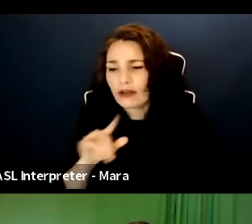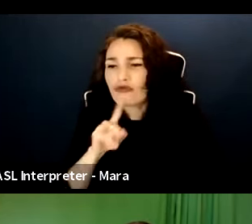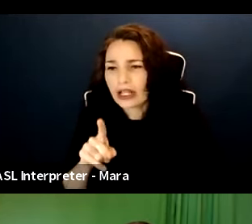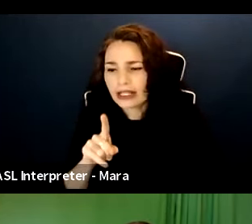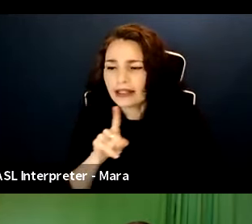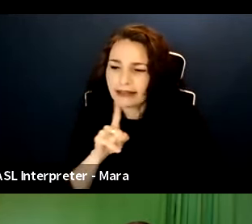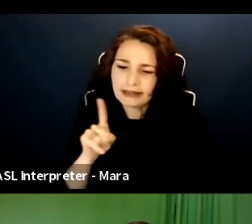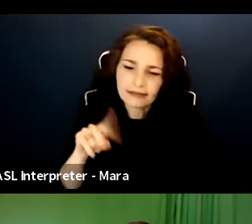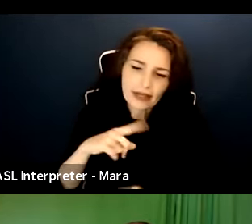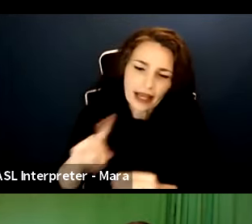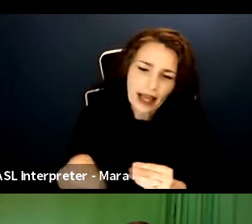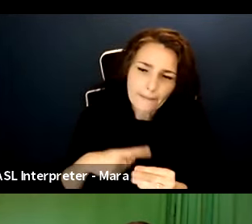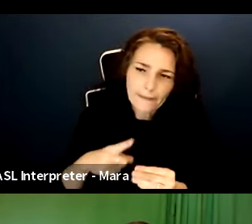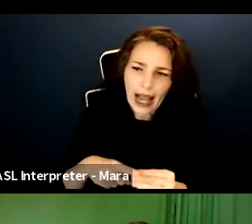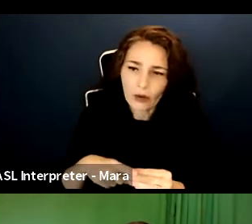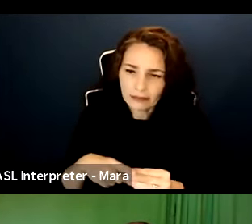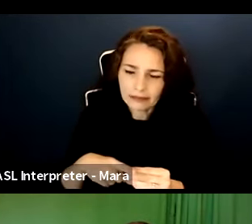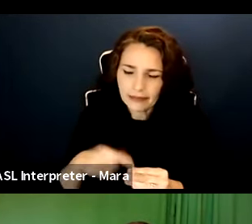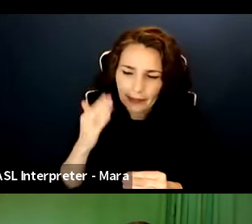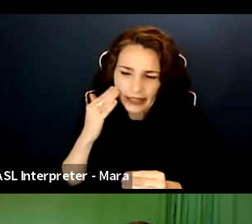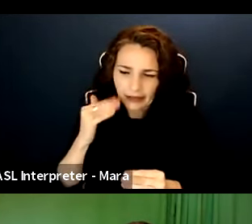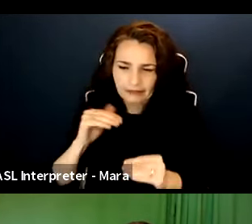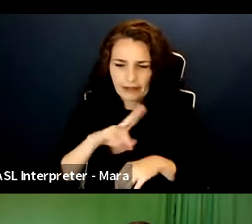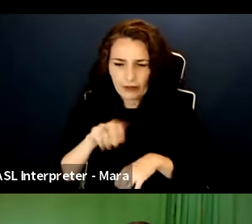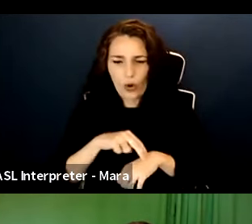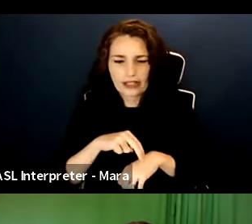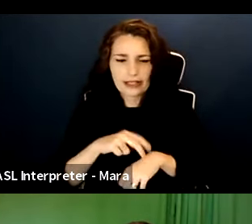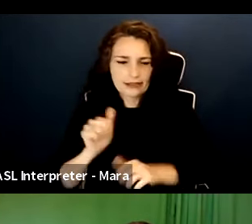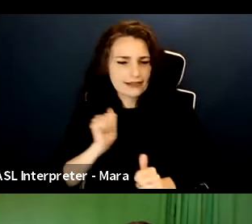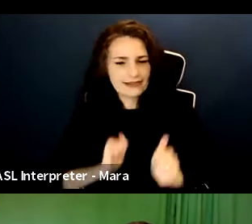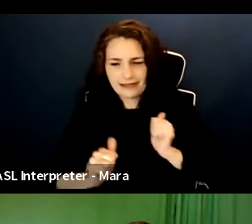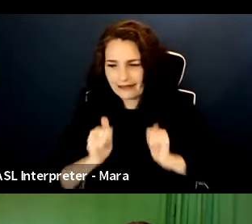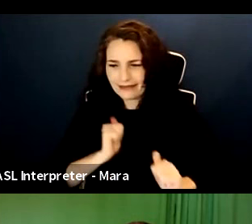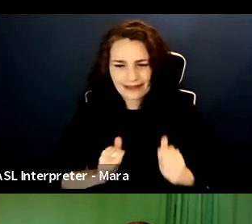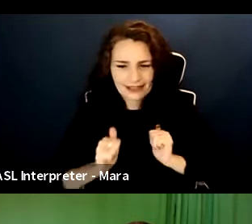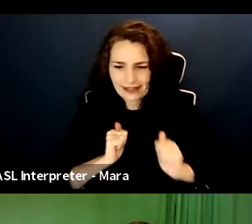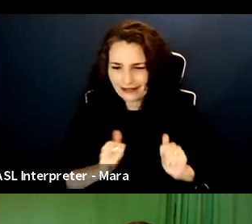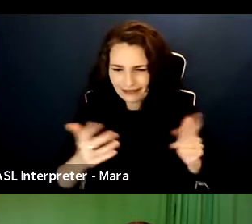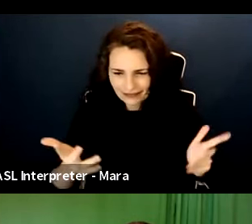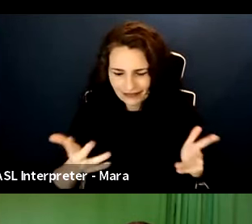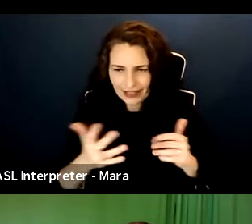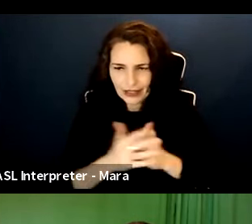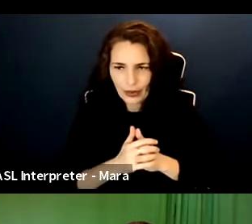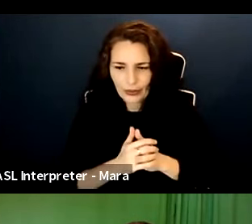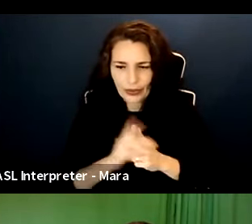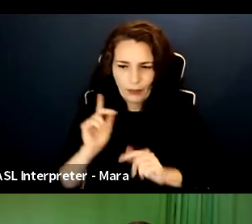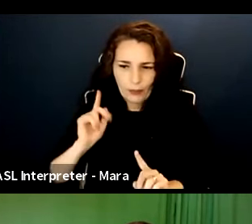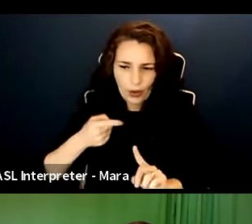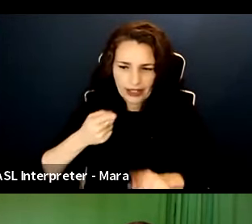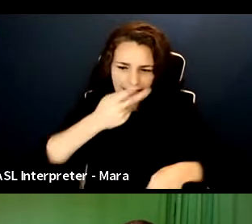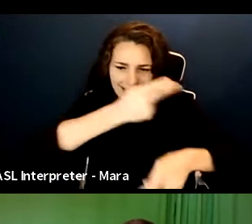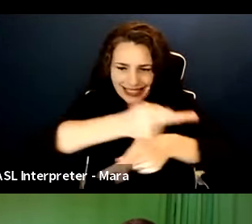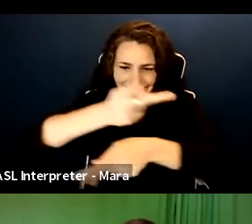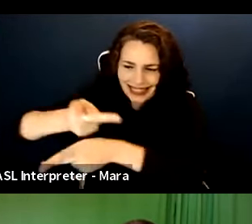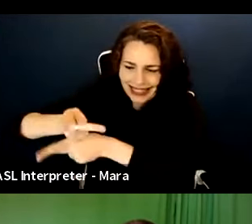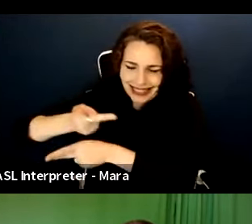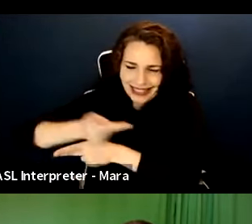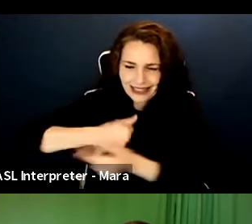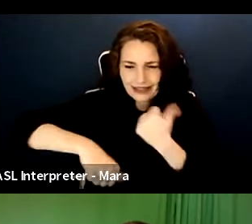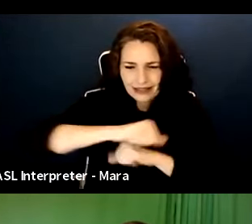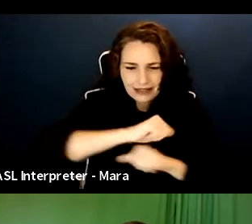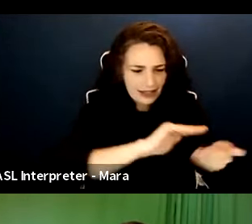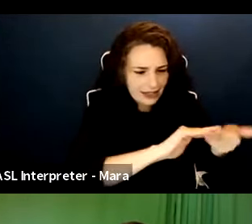business of show. And so as echoing what Evan said, uh, we want to take care of one another. This is a community performer,